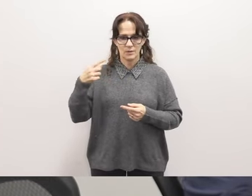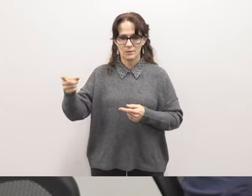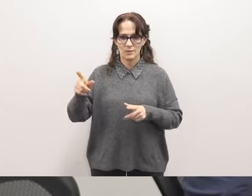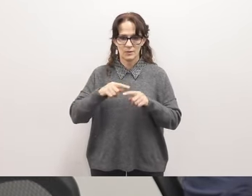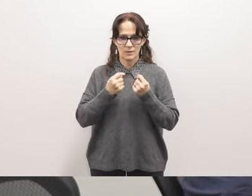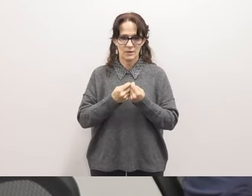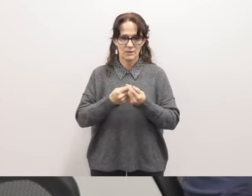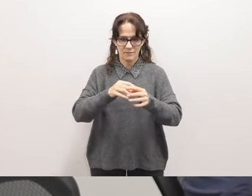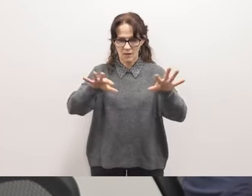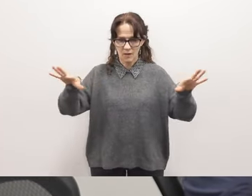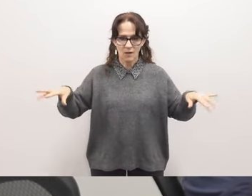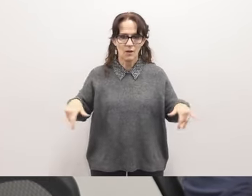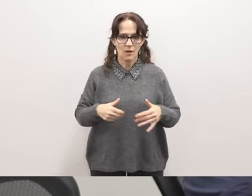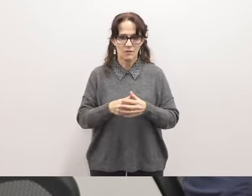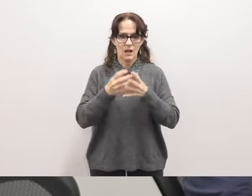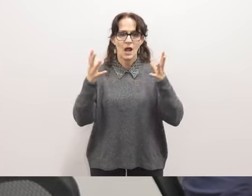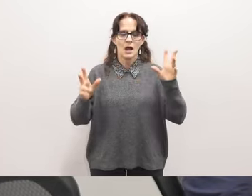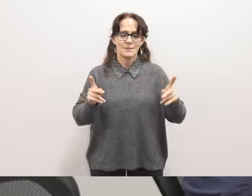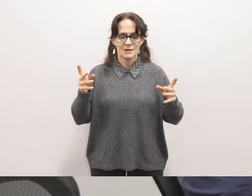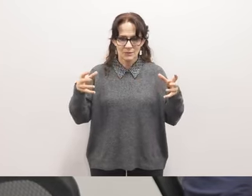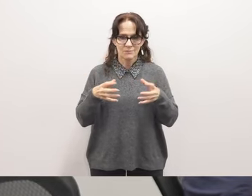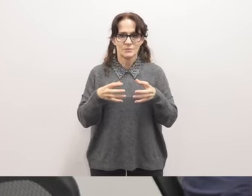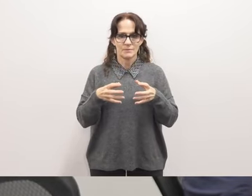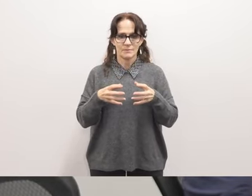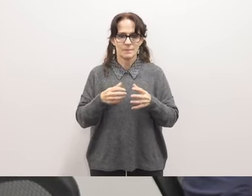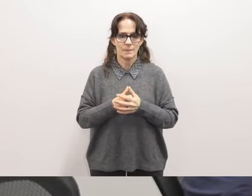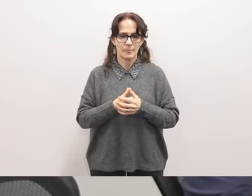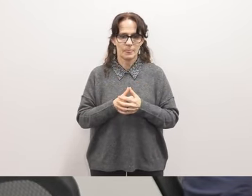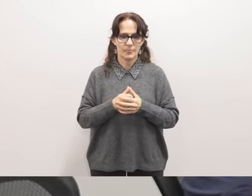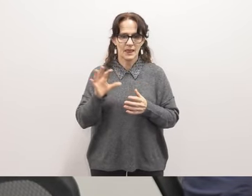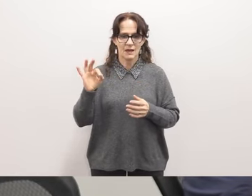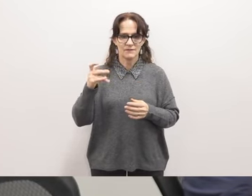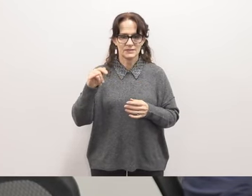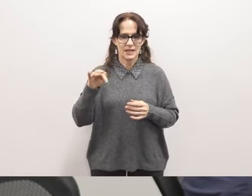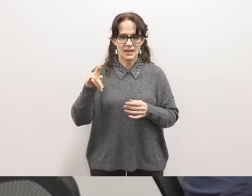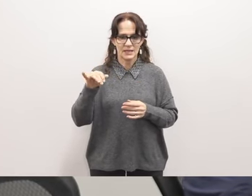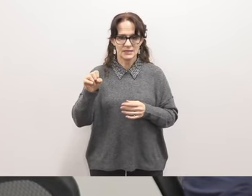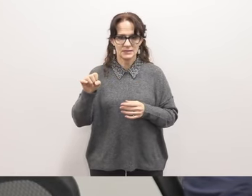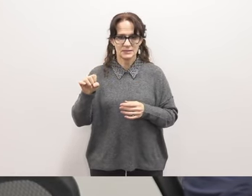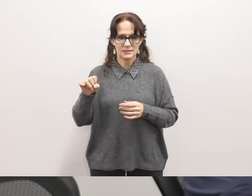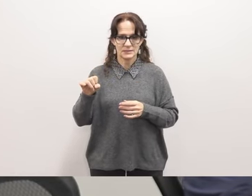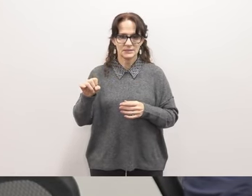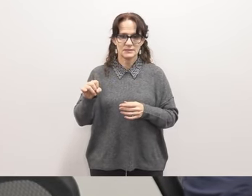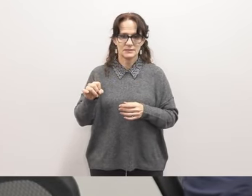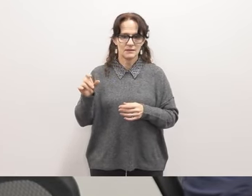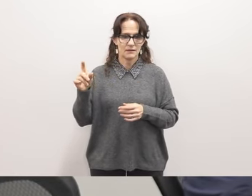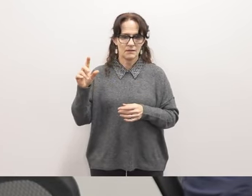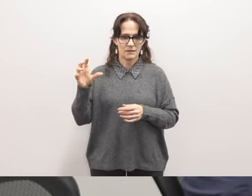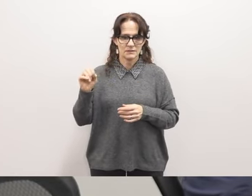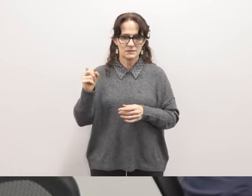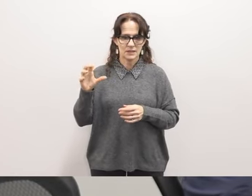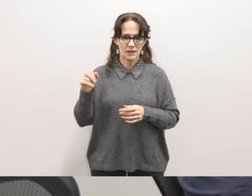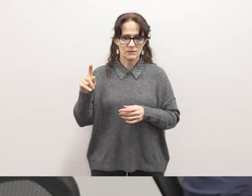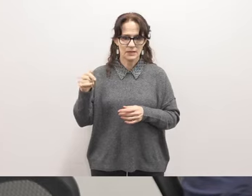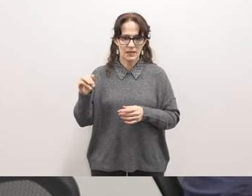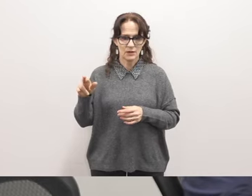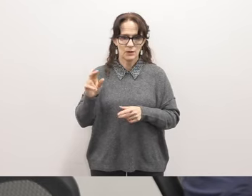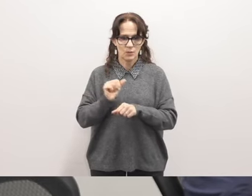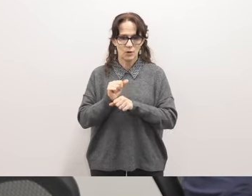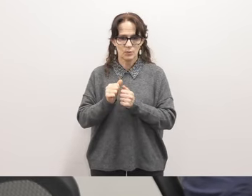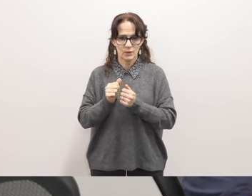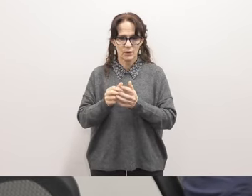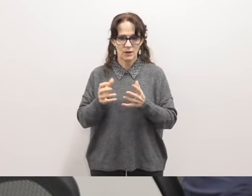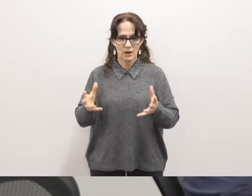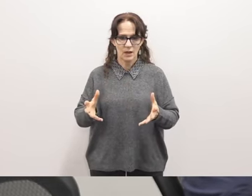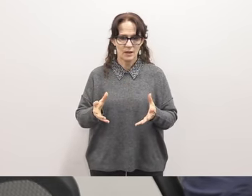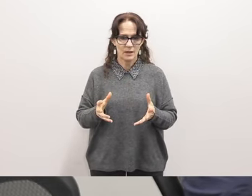renee a lot of people and then of course on the facility side as well um sarah slater you know we work with her quite a bit um